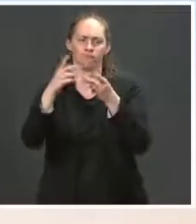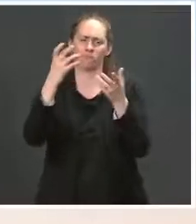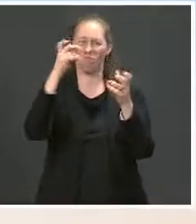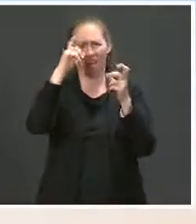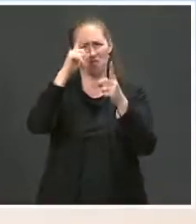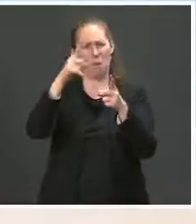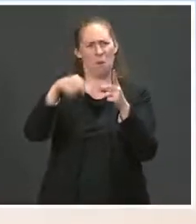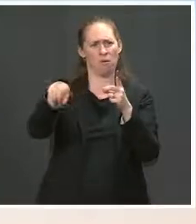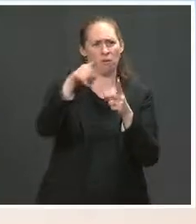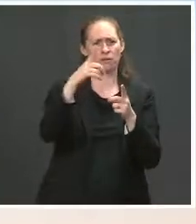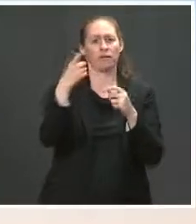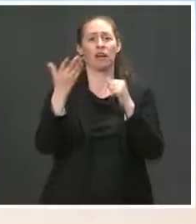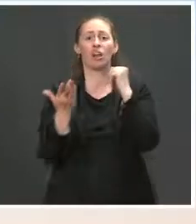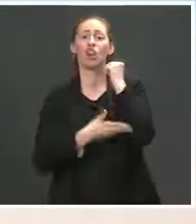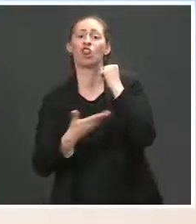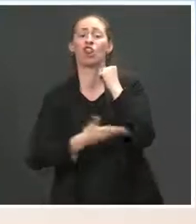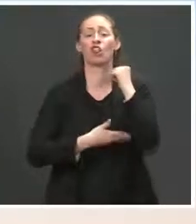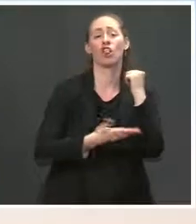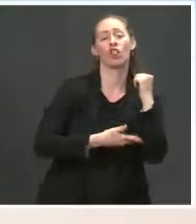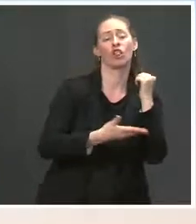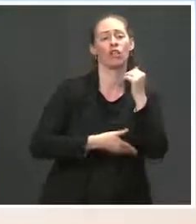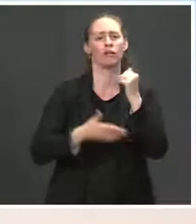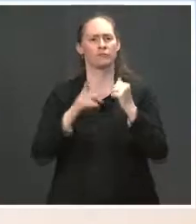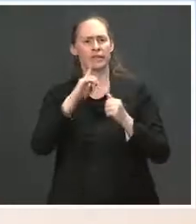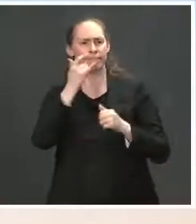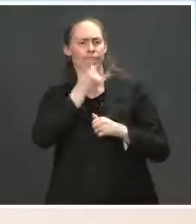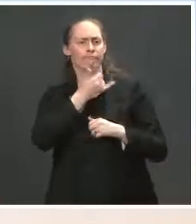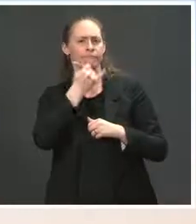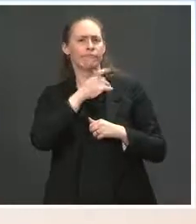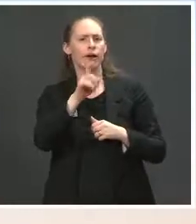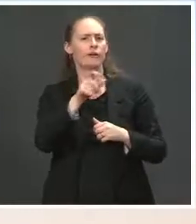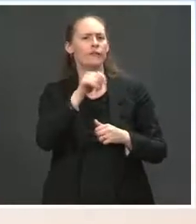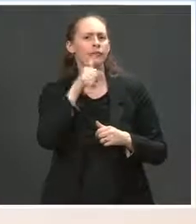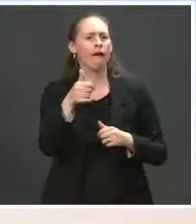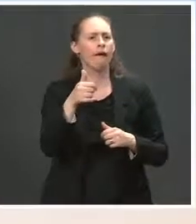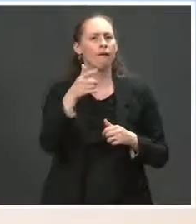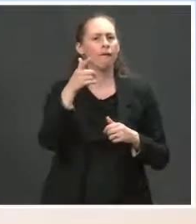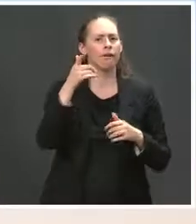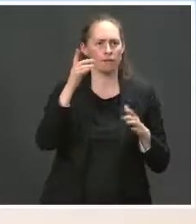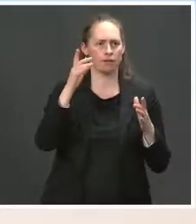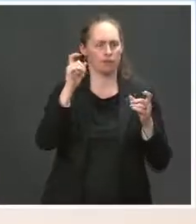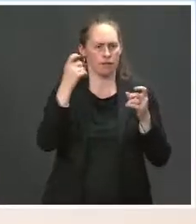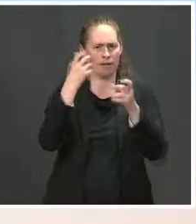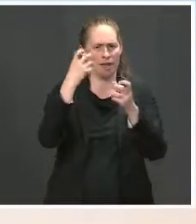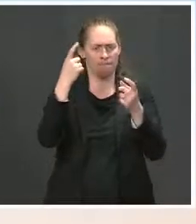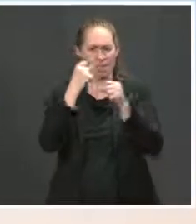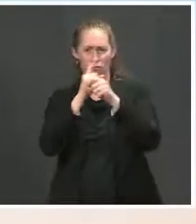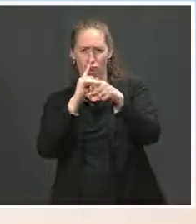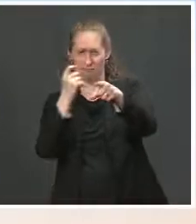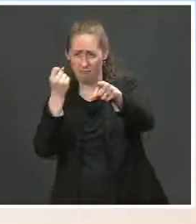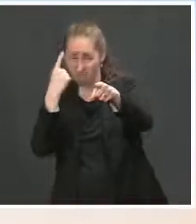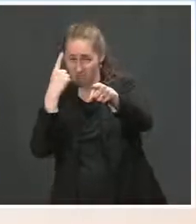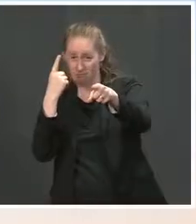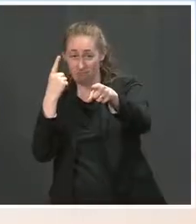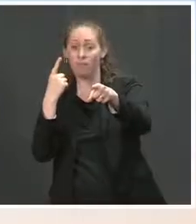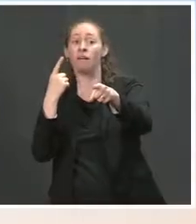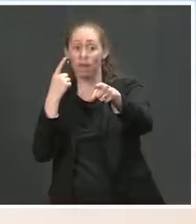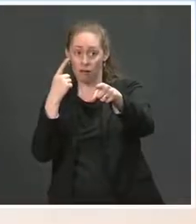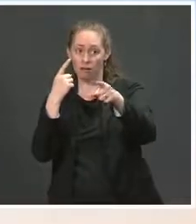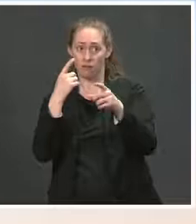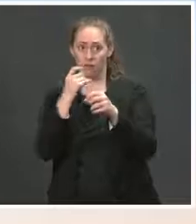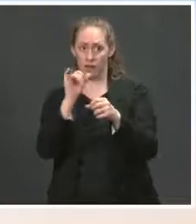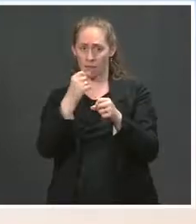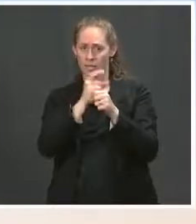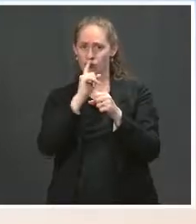2030. And so we were pleased that he recognized the important role of the and we were also pleased he recognized the important role of the private sector in helping us